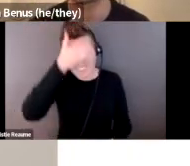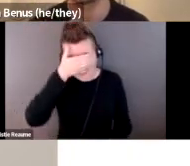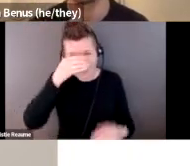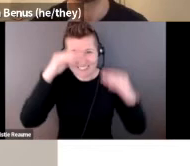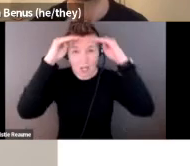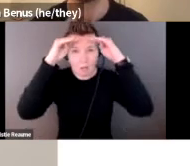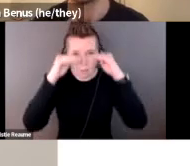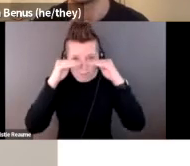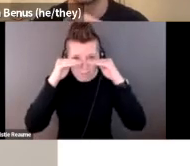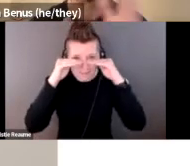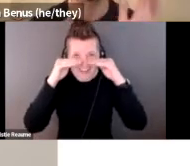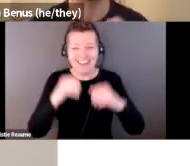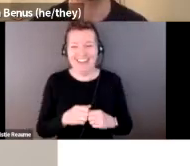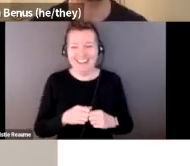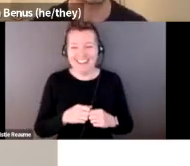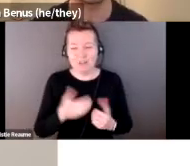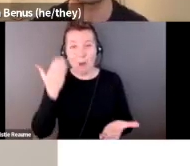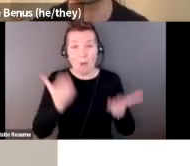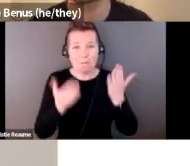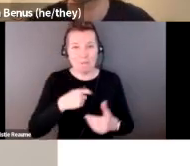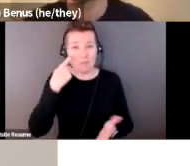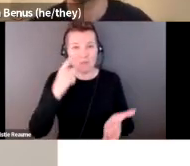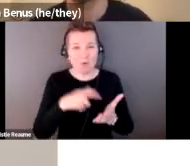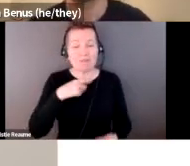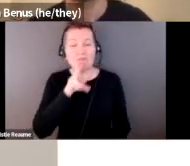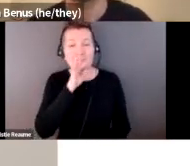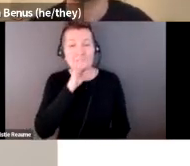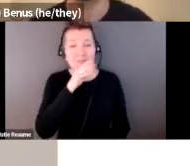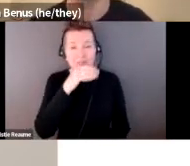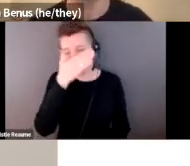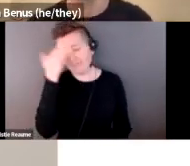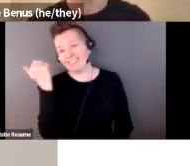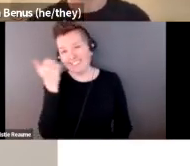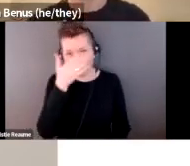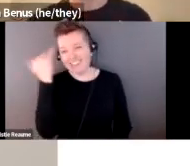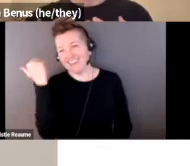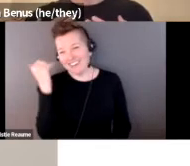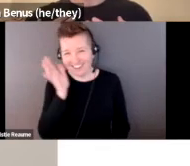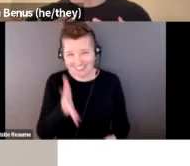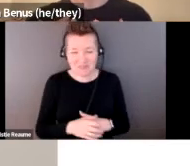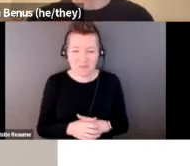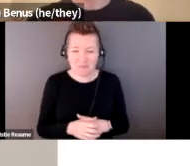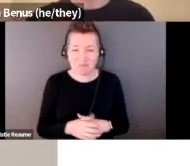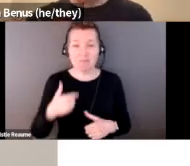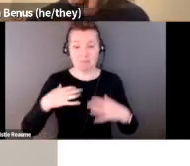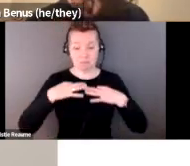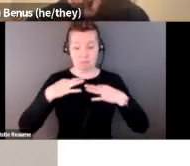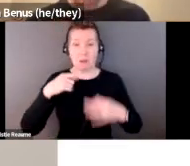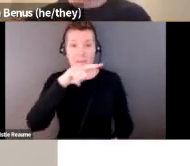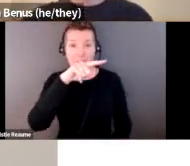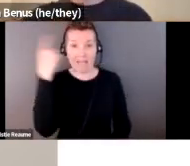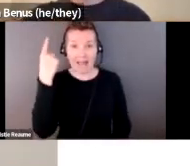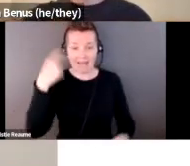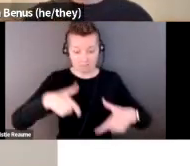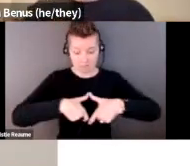my eyes, so you might see me brush them to the side throughout. I am wearing a black t-shirt with text that is not visible,